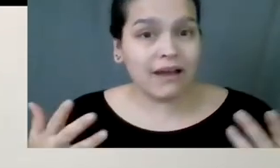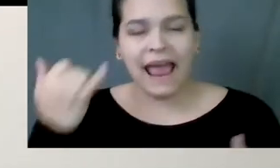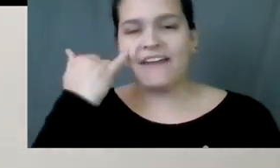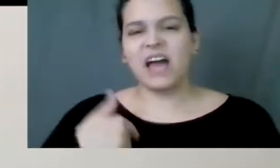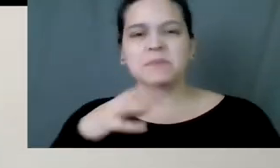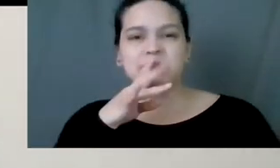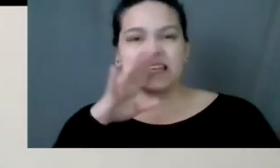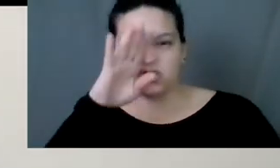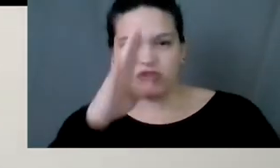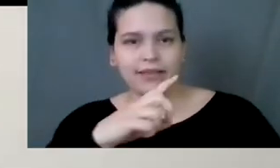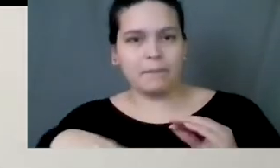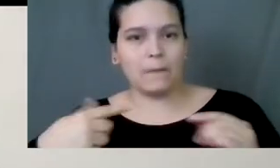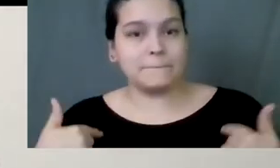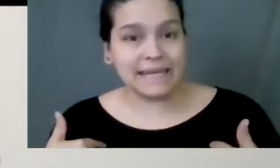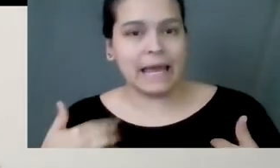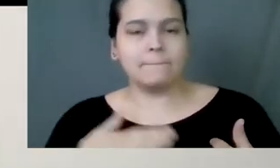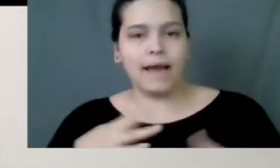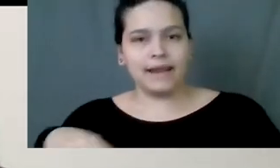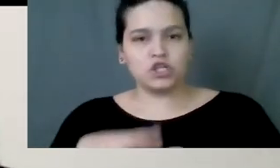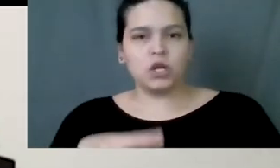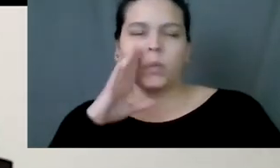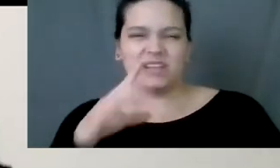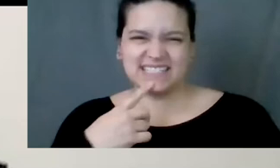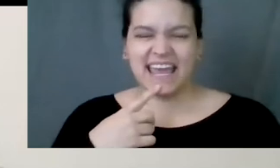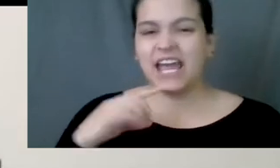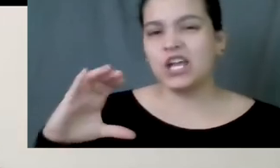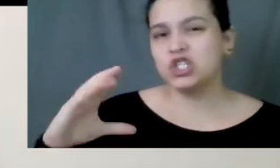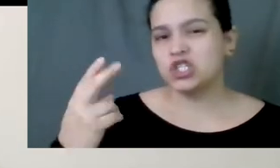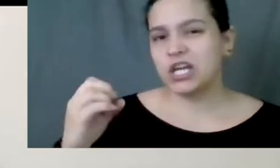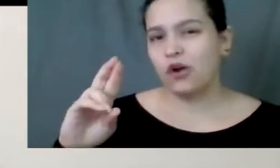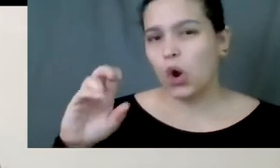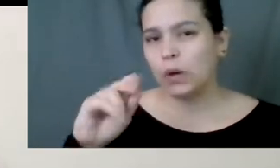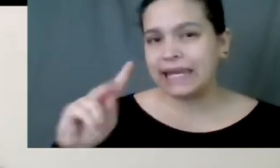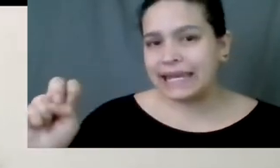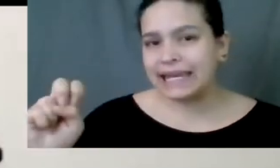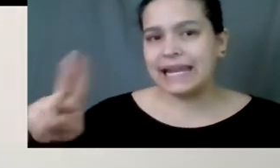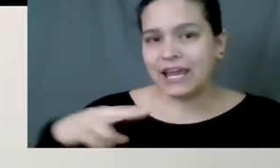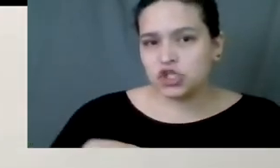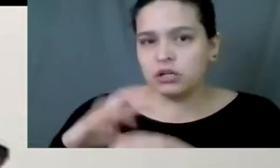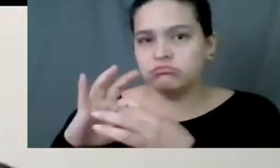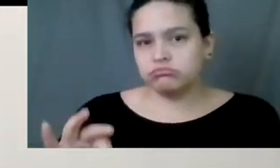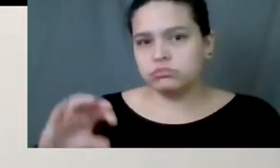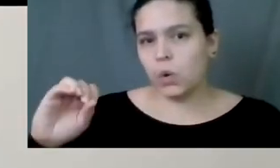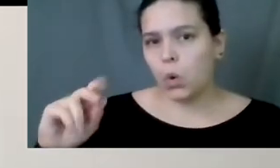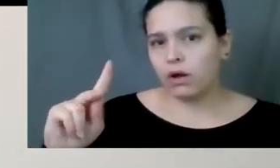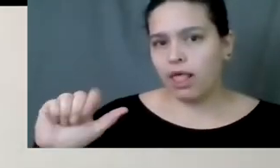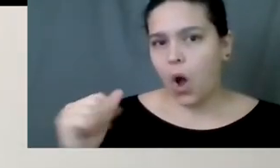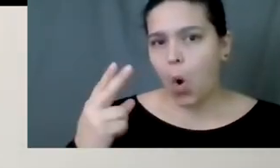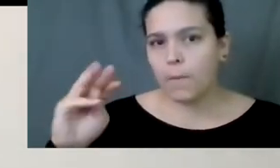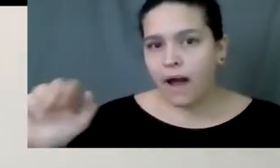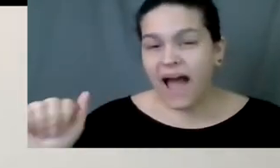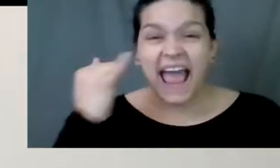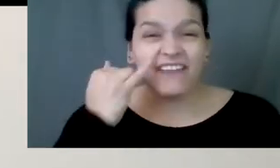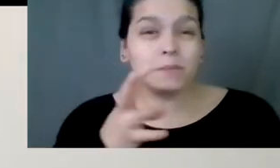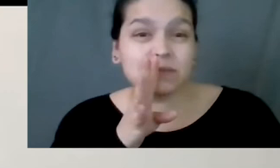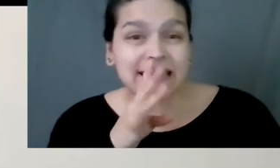So if I'm speaking directly about me and my nation, I'll say Cherokee Nation of Oklahoma, if I'm speaking about the